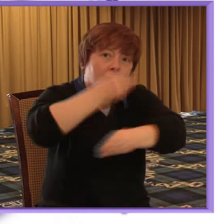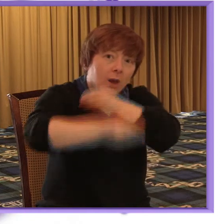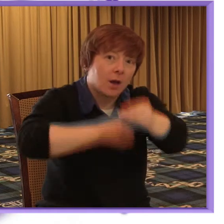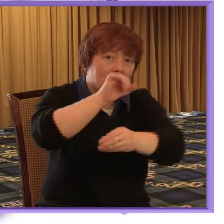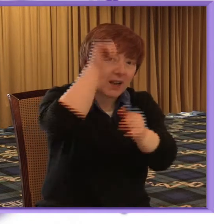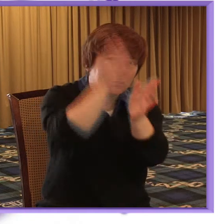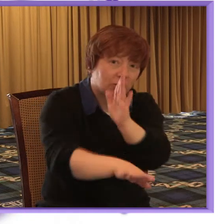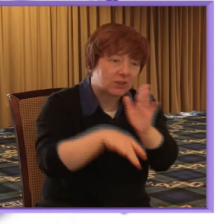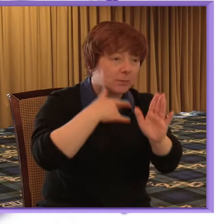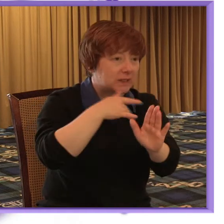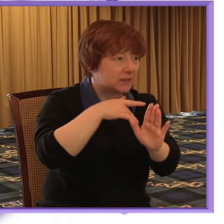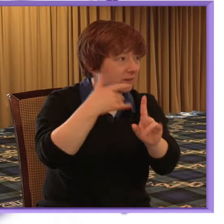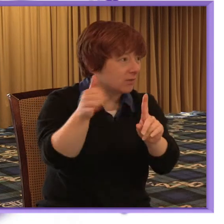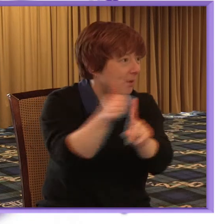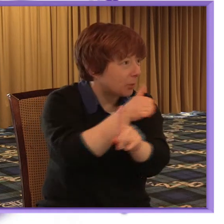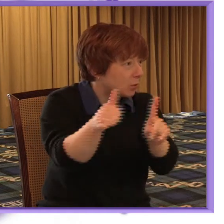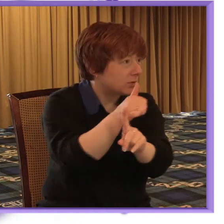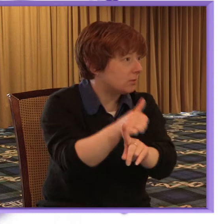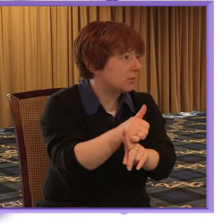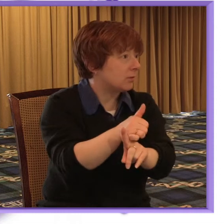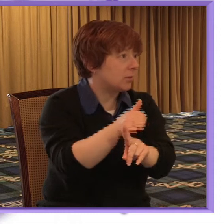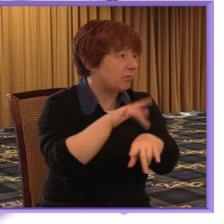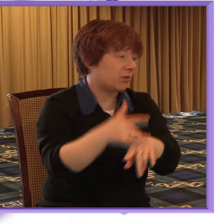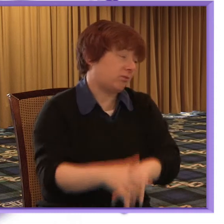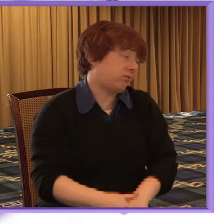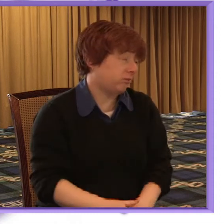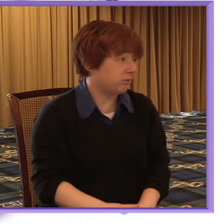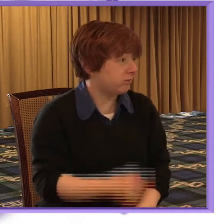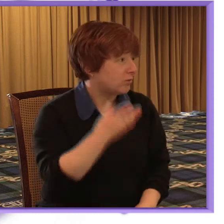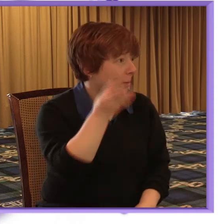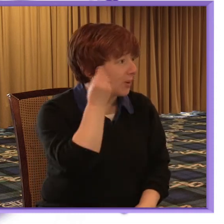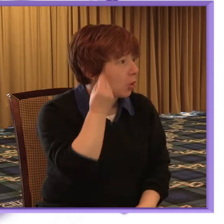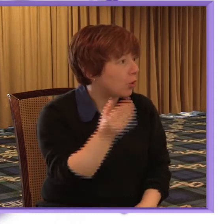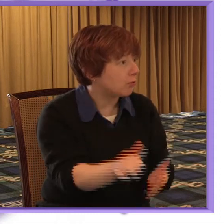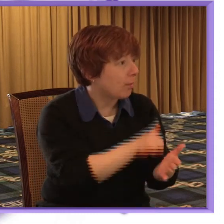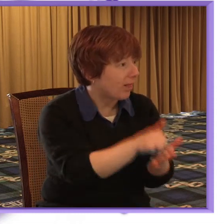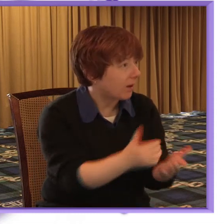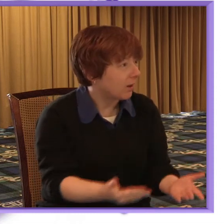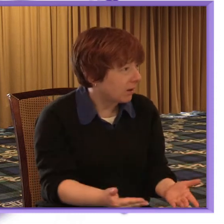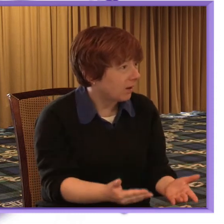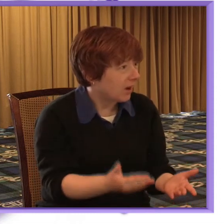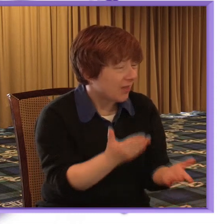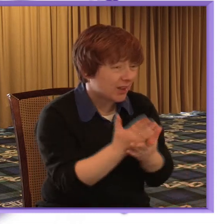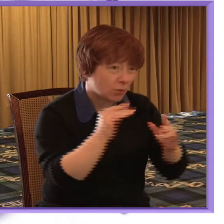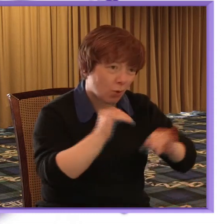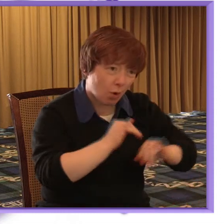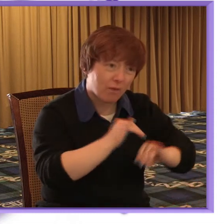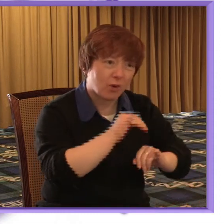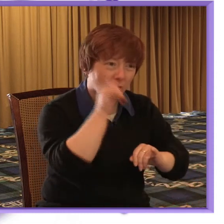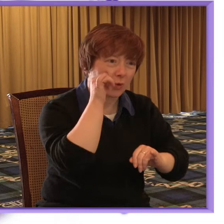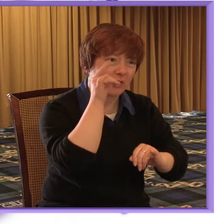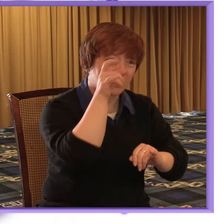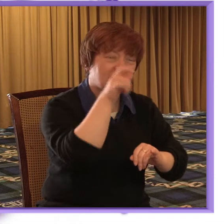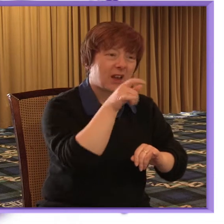and that seems to me absolutely appalling and I'm sure it's appalling to to those of you in the room who've listened to first